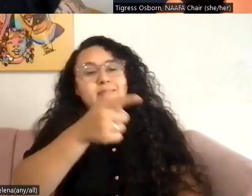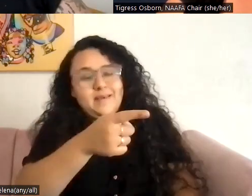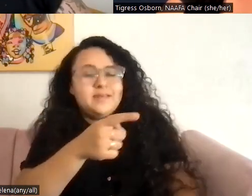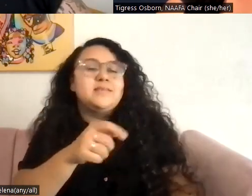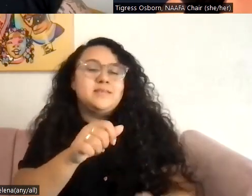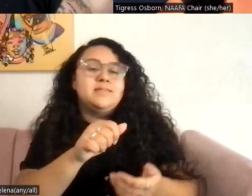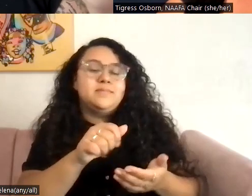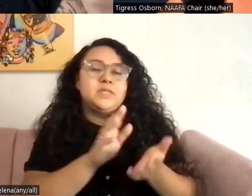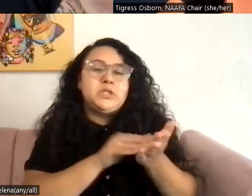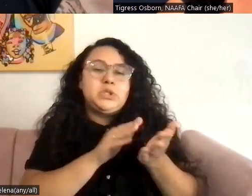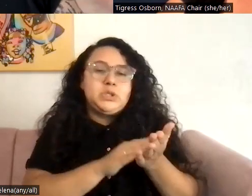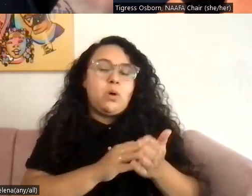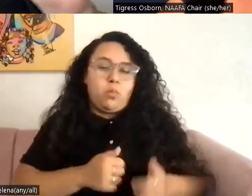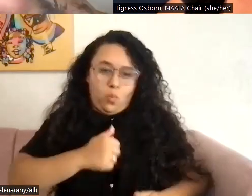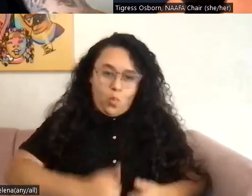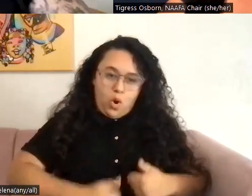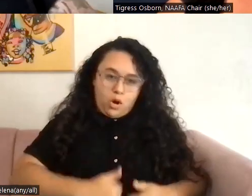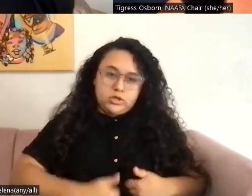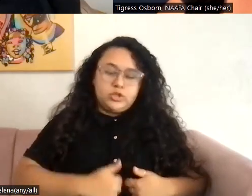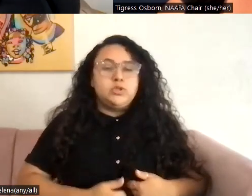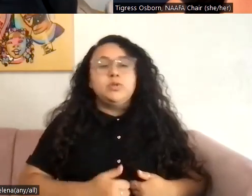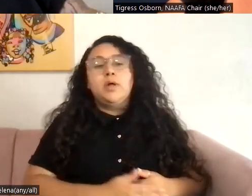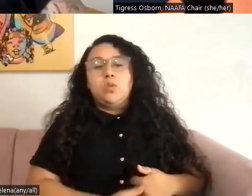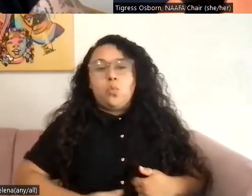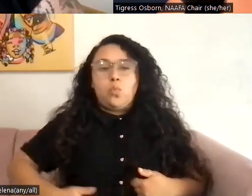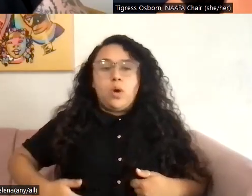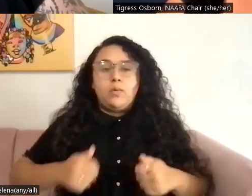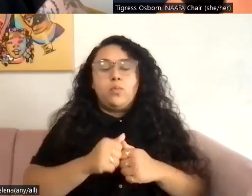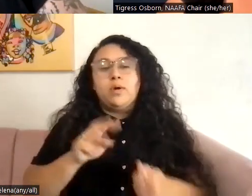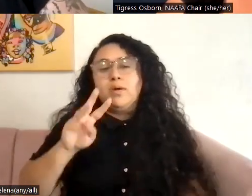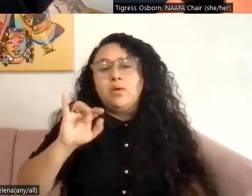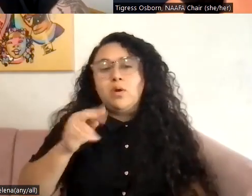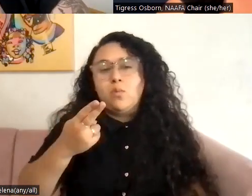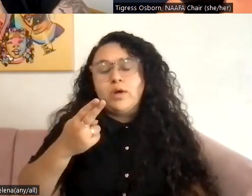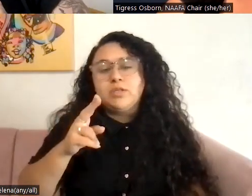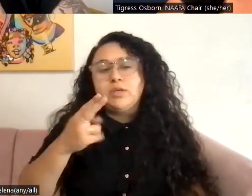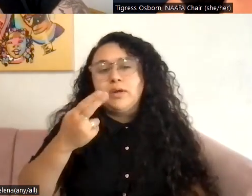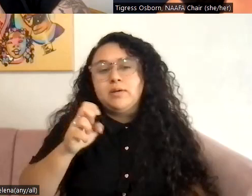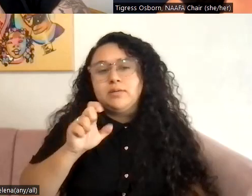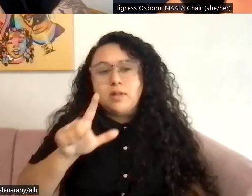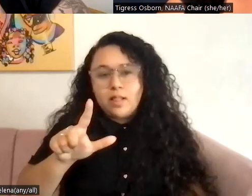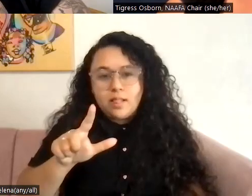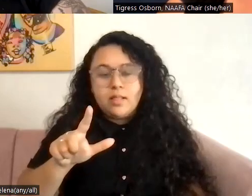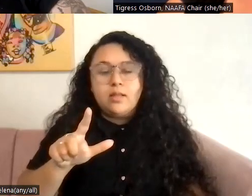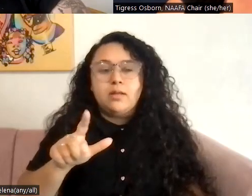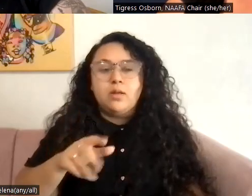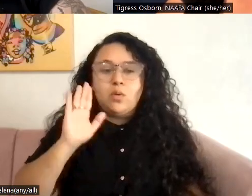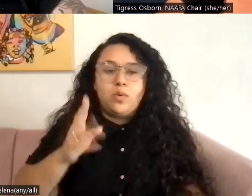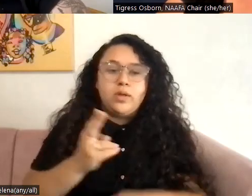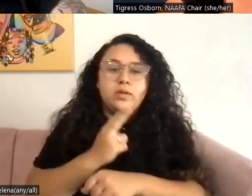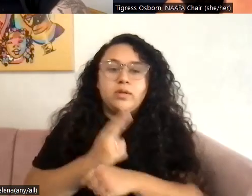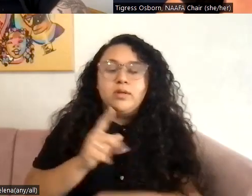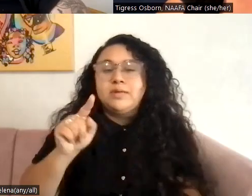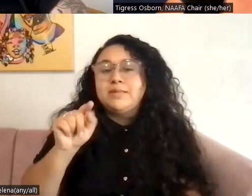and then I will, um, wipe it down with witch hazel. And then I'll use a talk-free